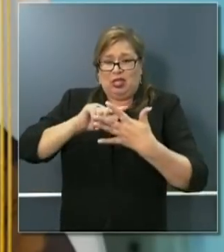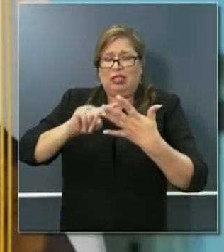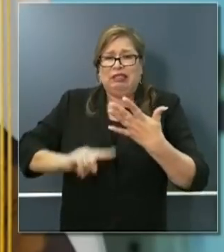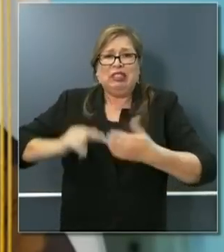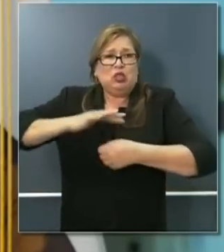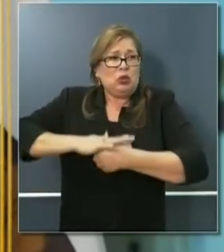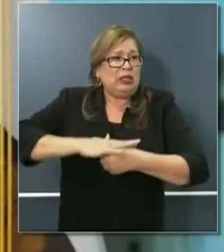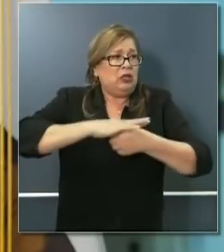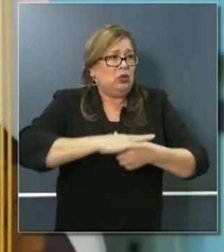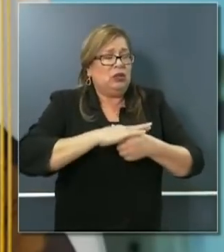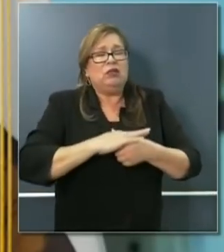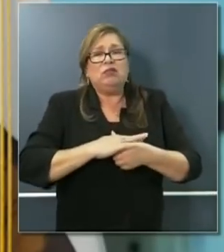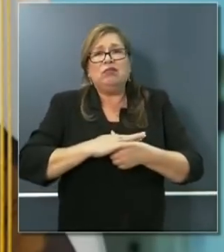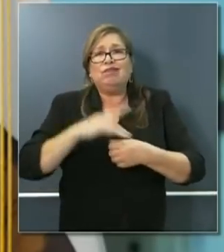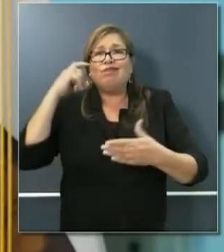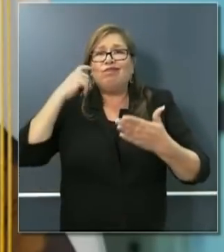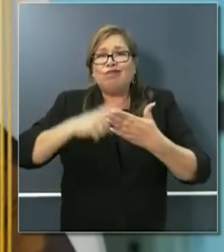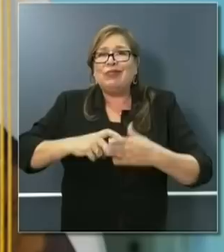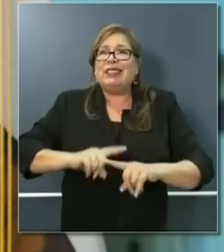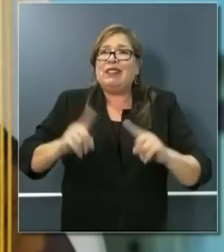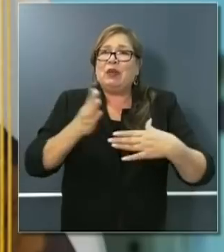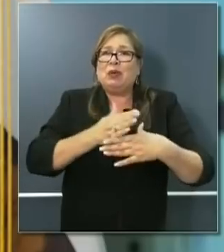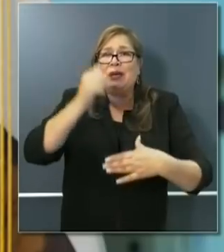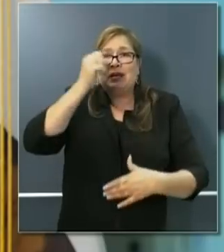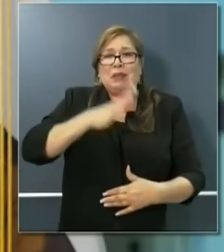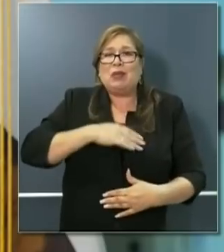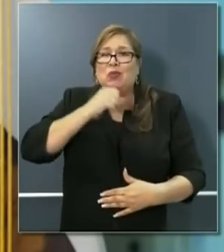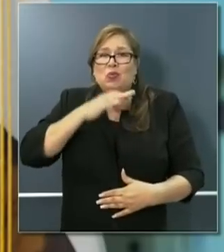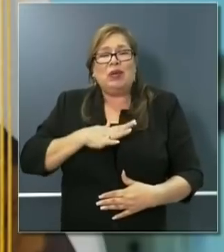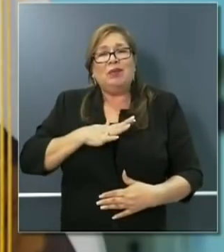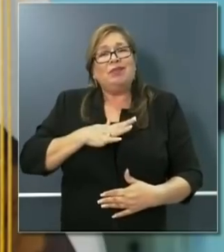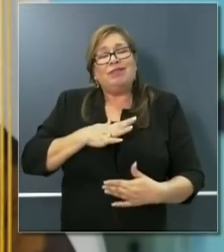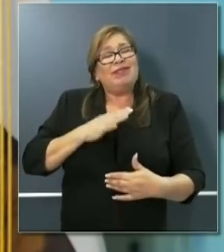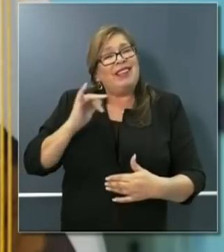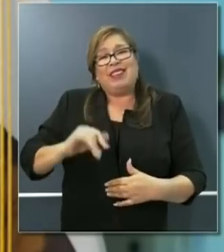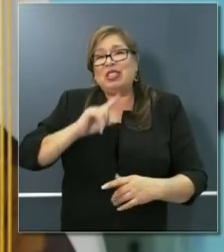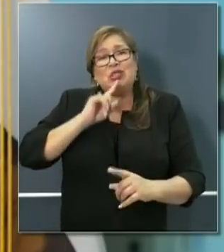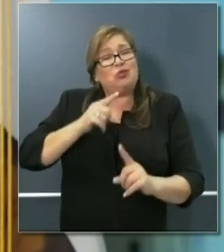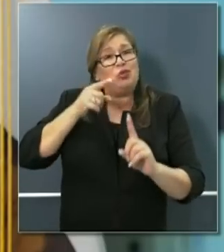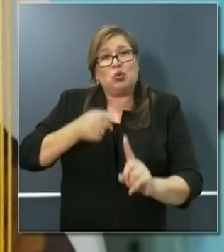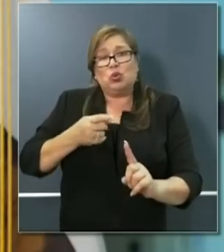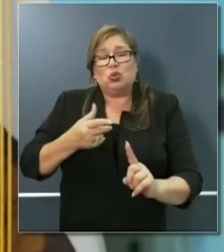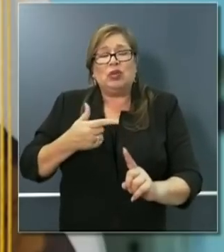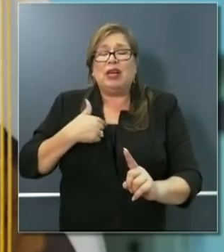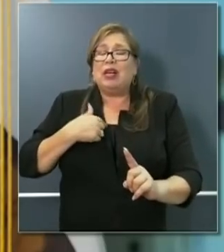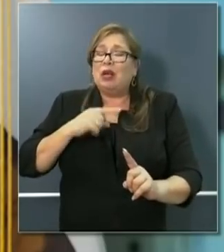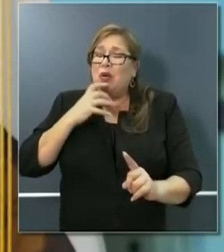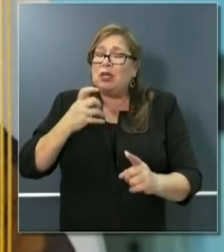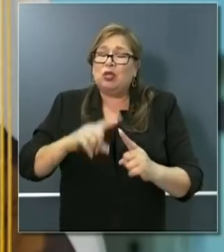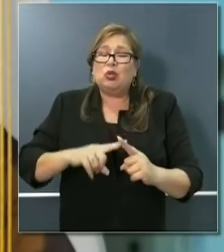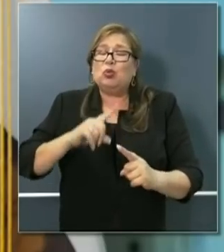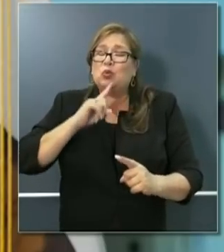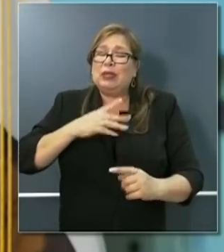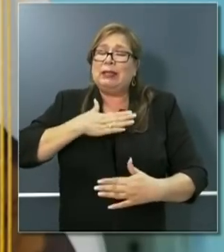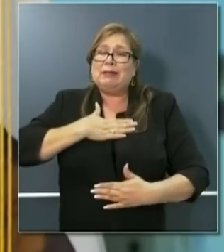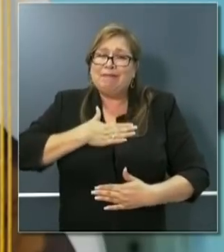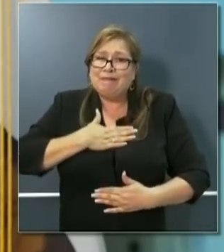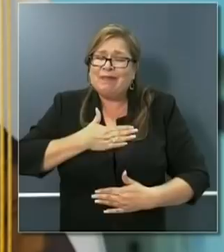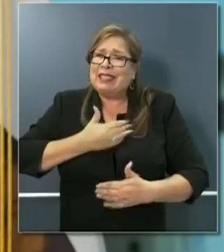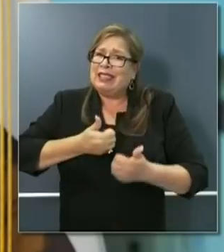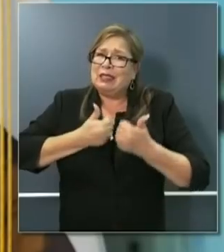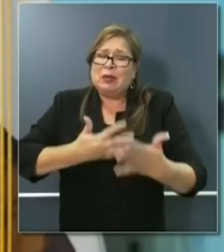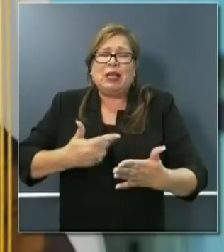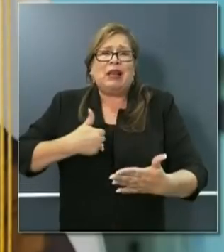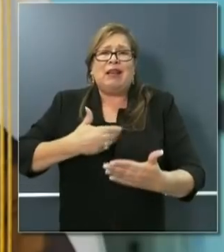again, there's a gender reality connected to this. And I just want to go deeply to express an